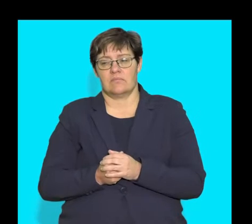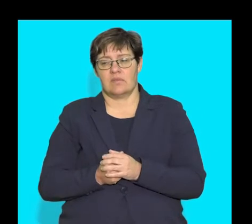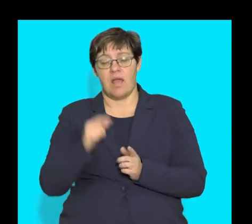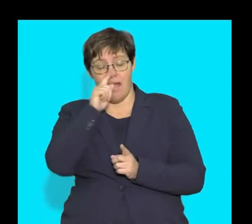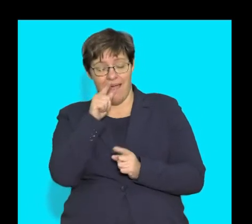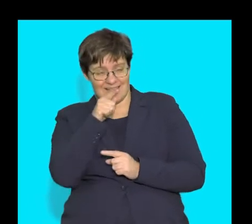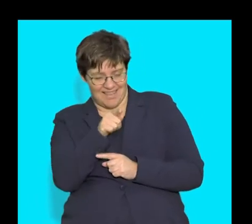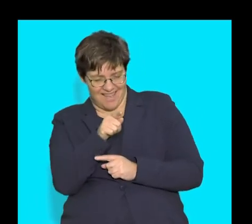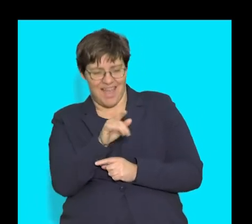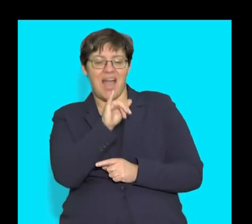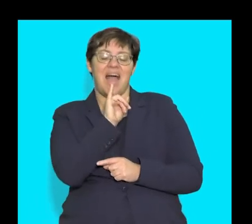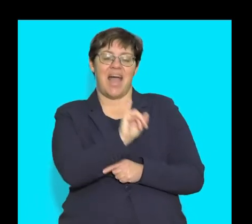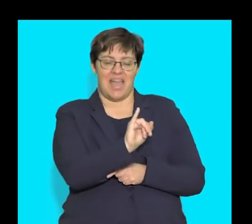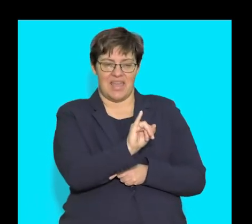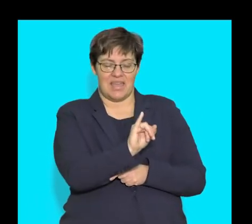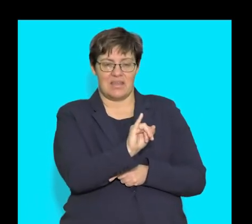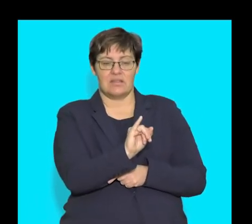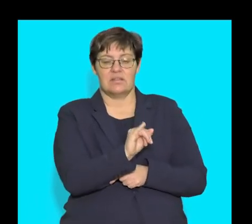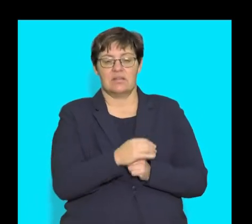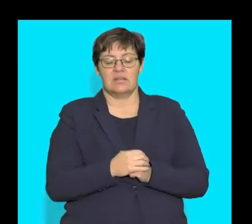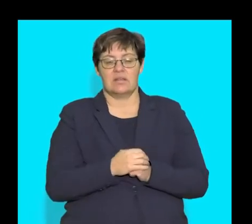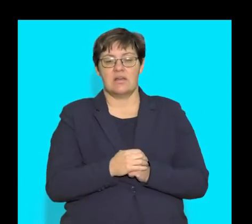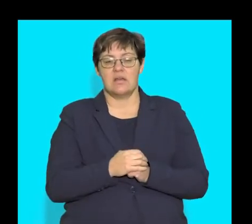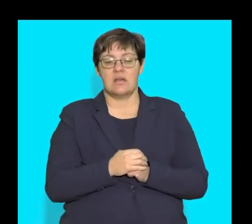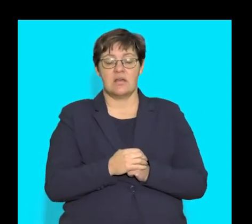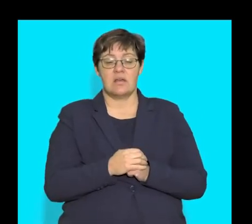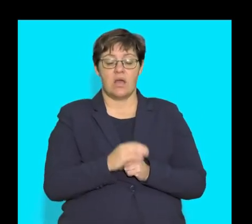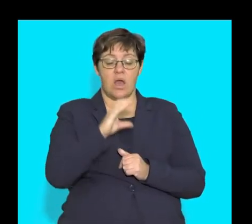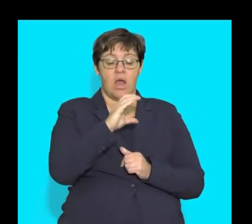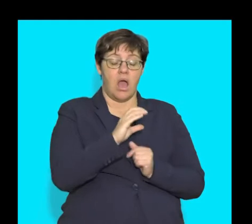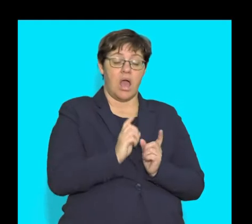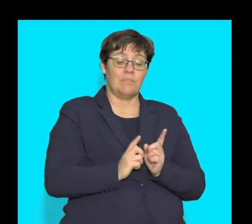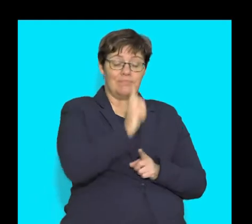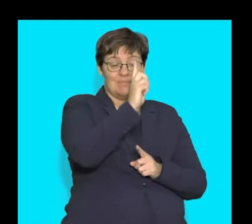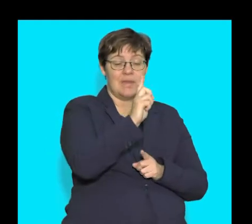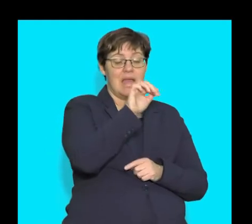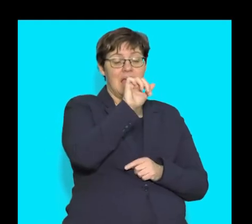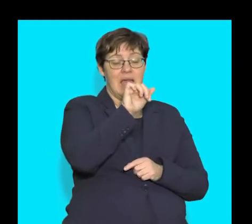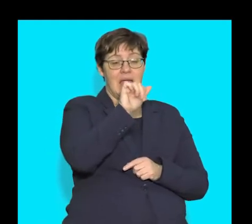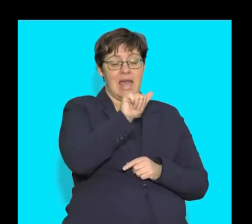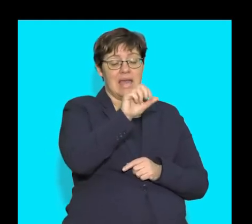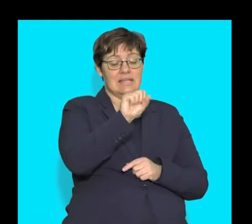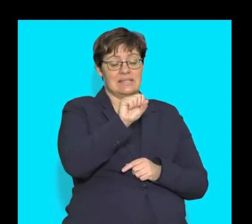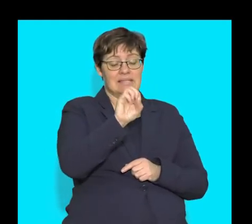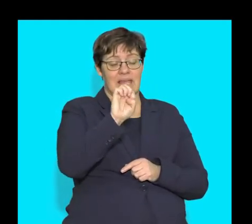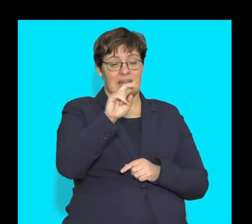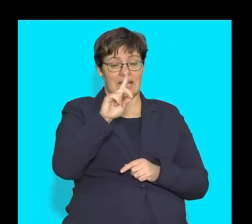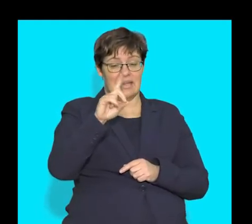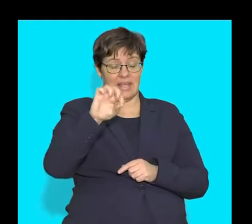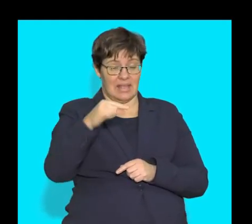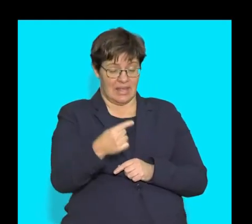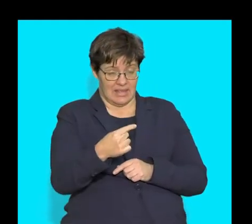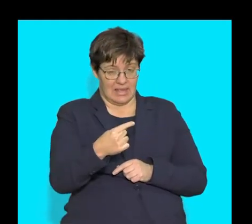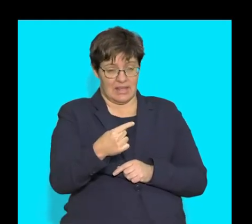I which again points to part of the large intestine which is taking the waste products now further up and that is the